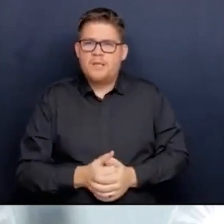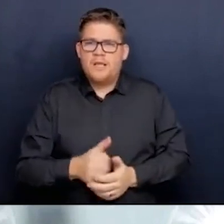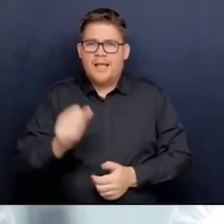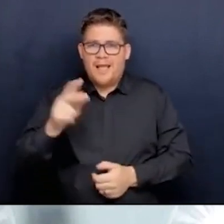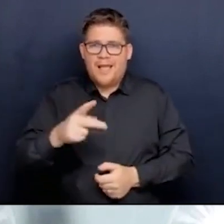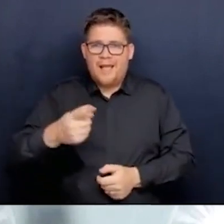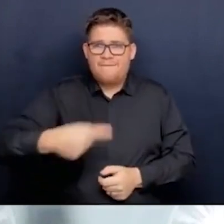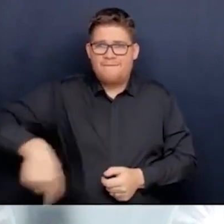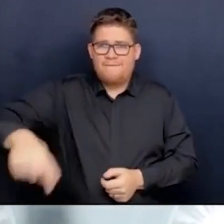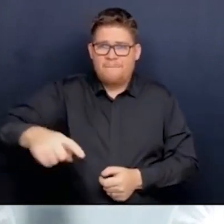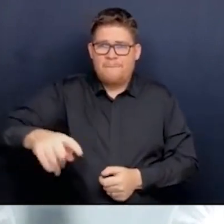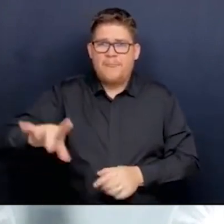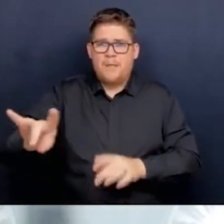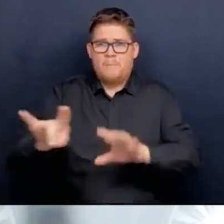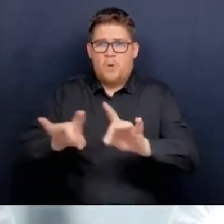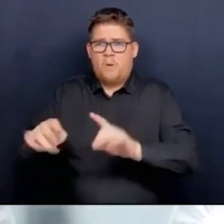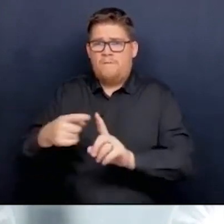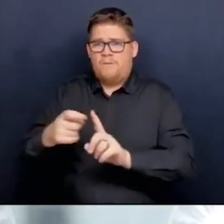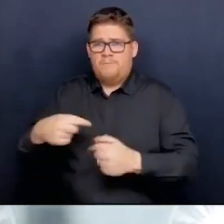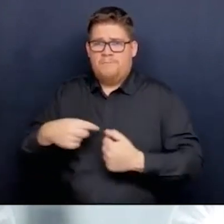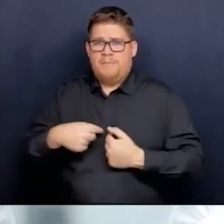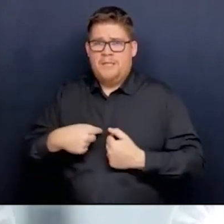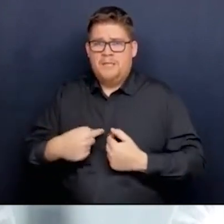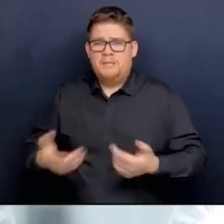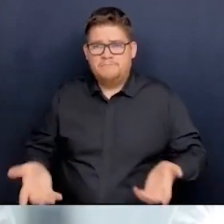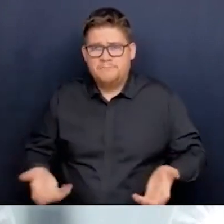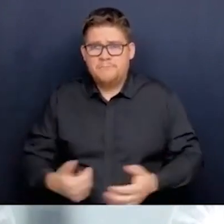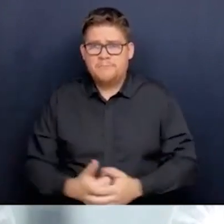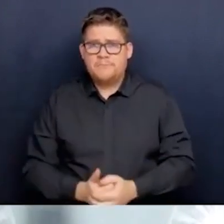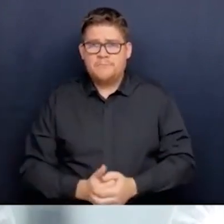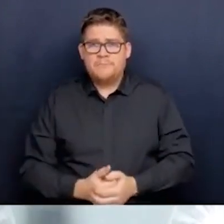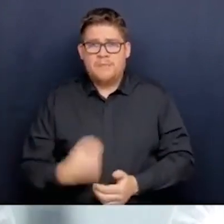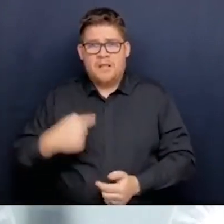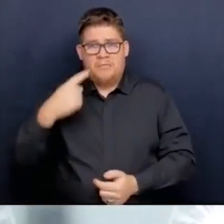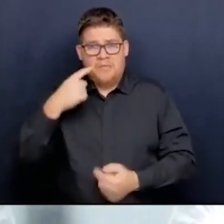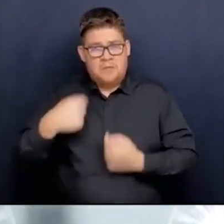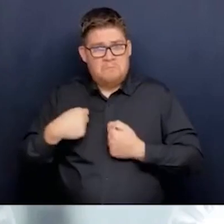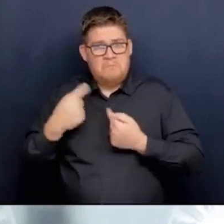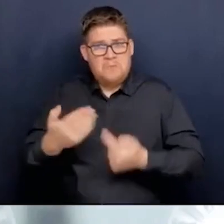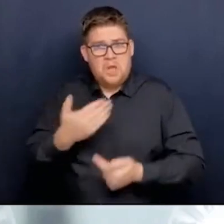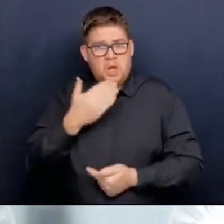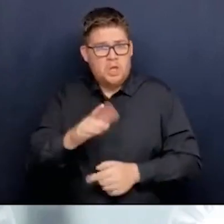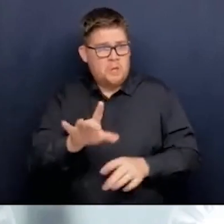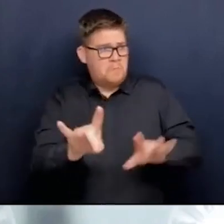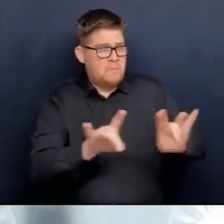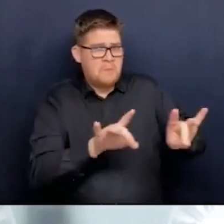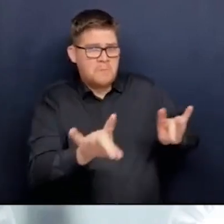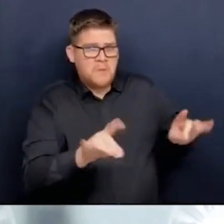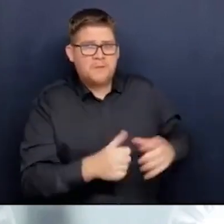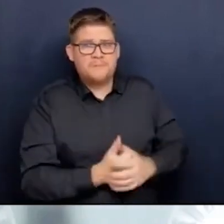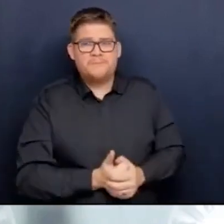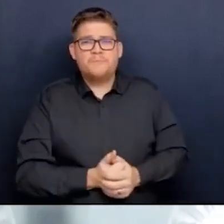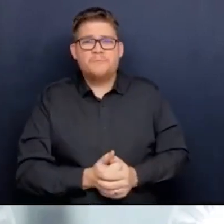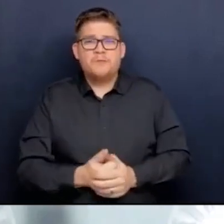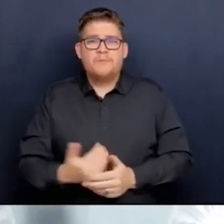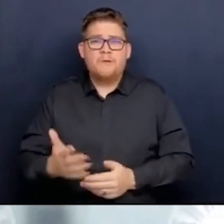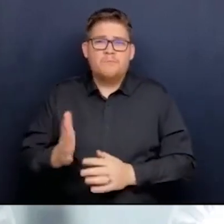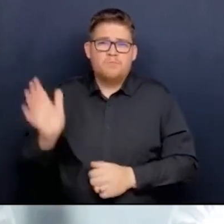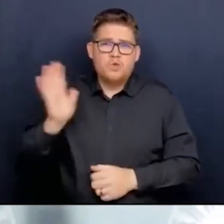by me. And well, I make, I think we've done a good job. And I think previous ministers have done a good job in appointing really good